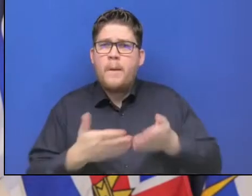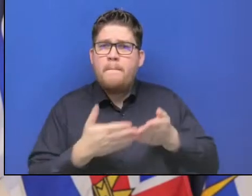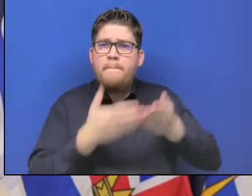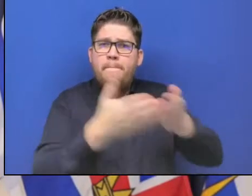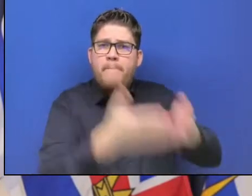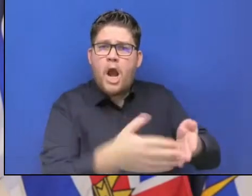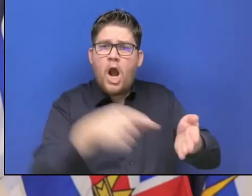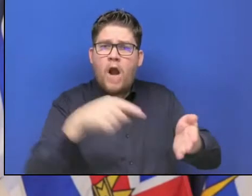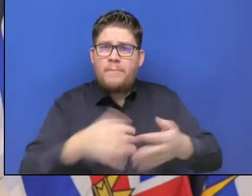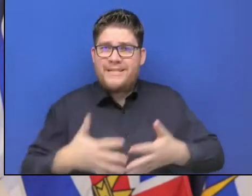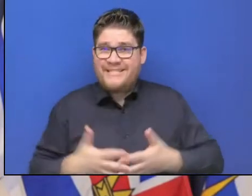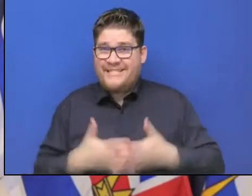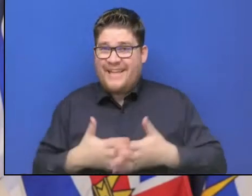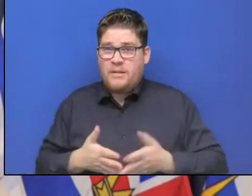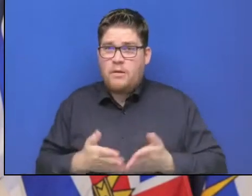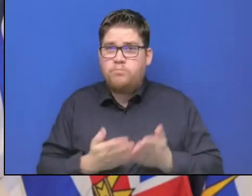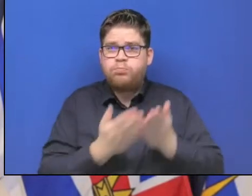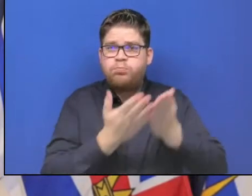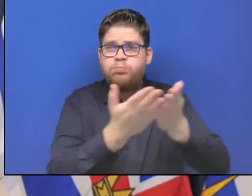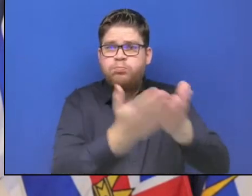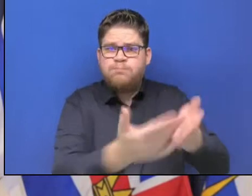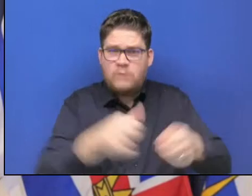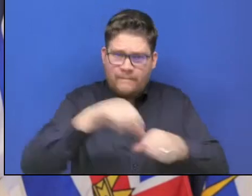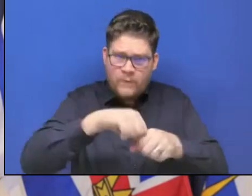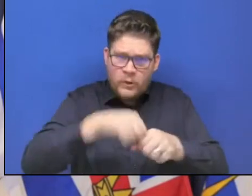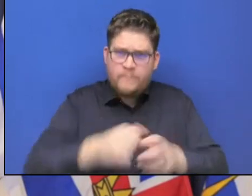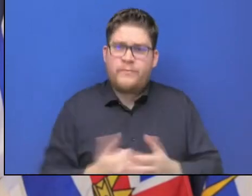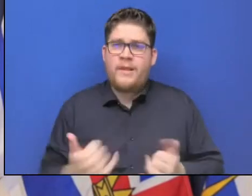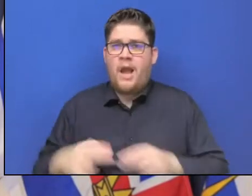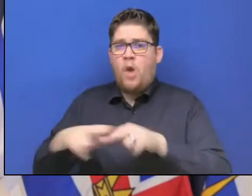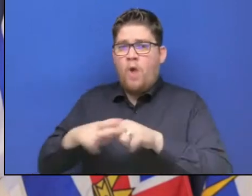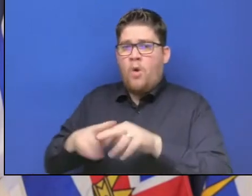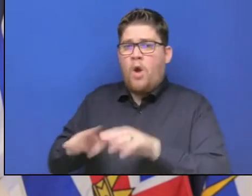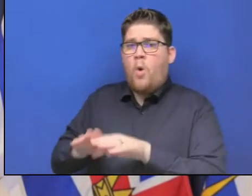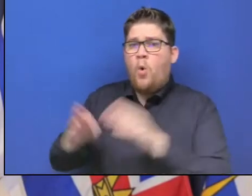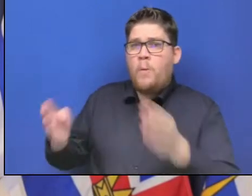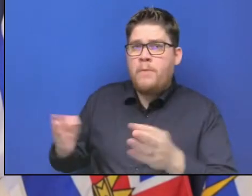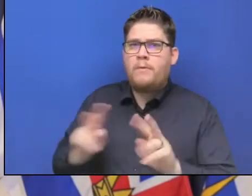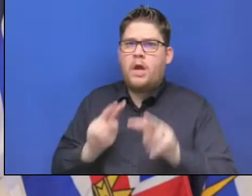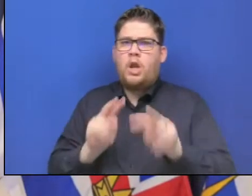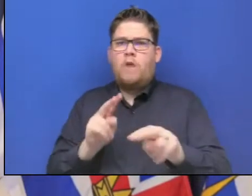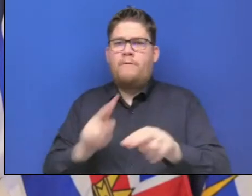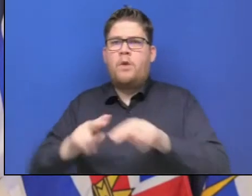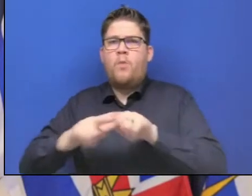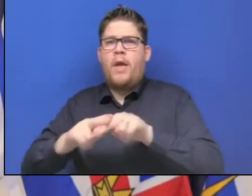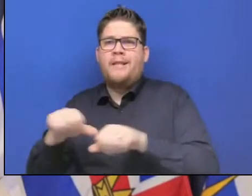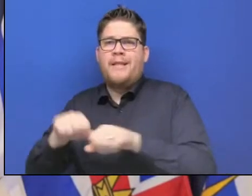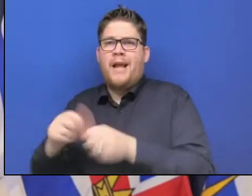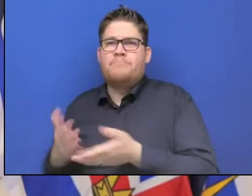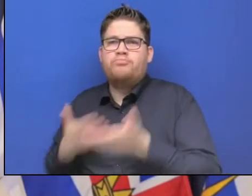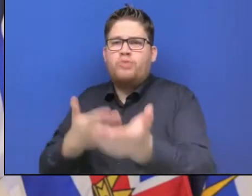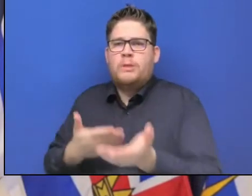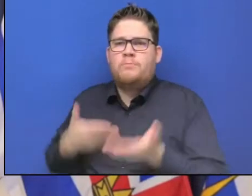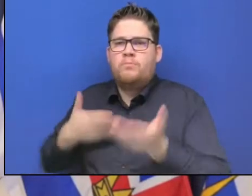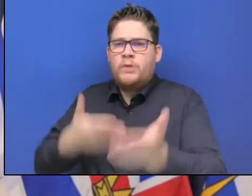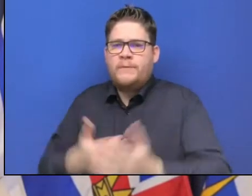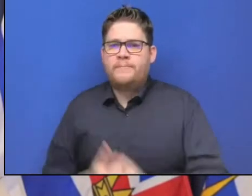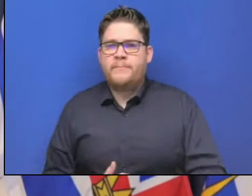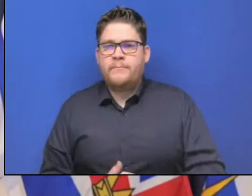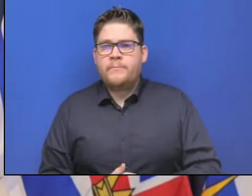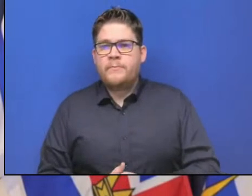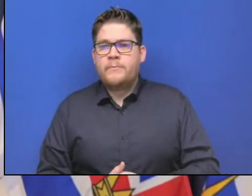And now that we have rail connection, we expect activity there. And there will be an update from Trans Mountain on